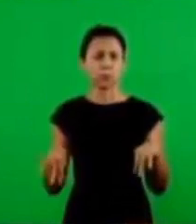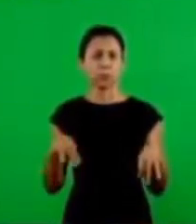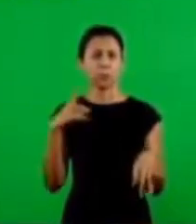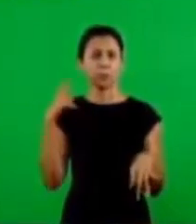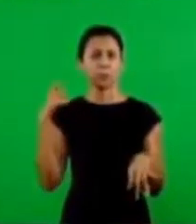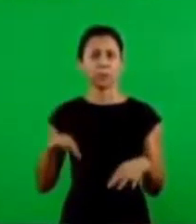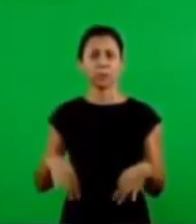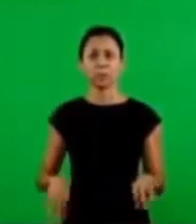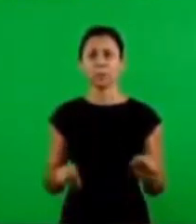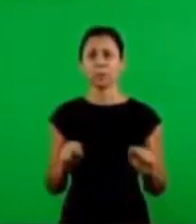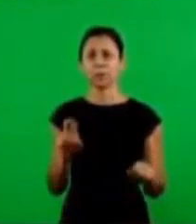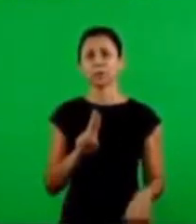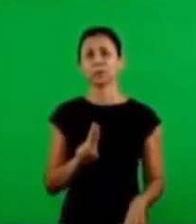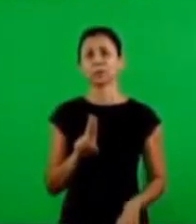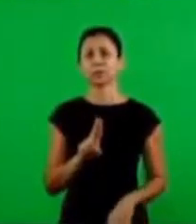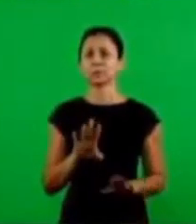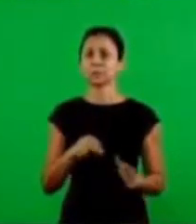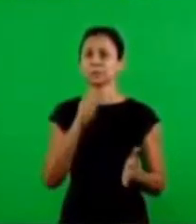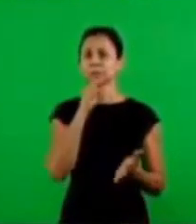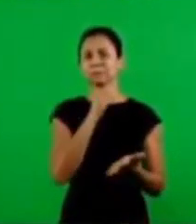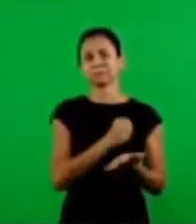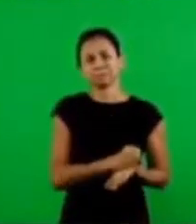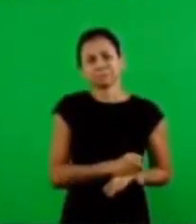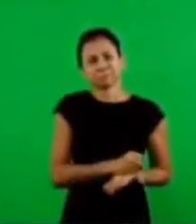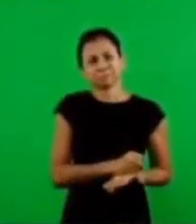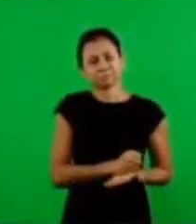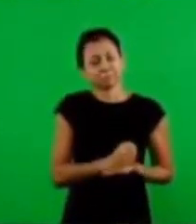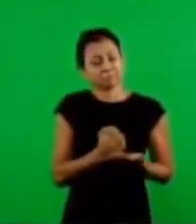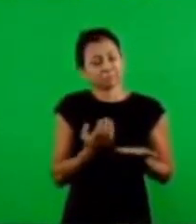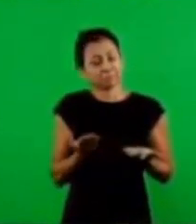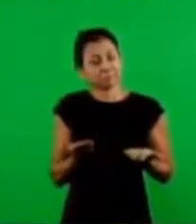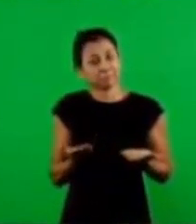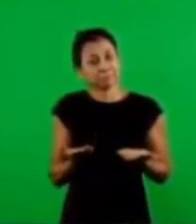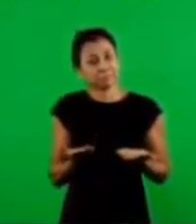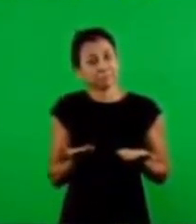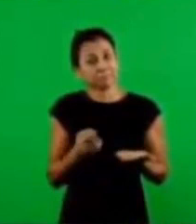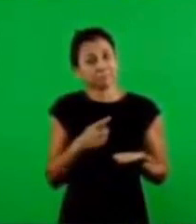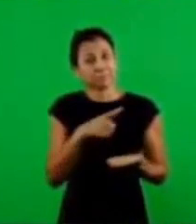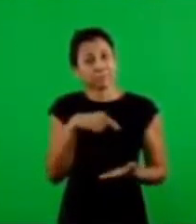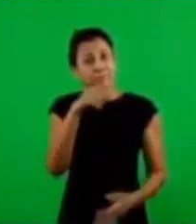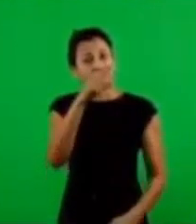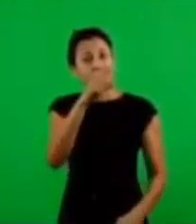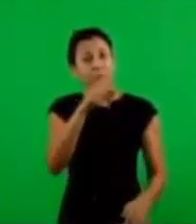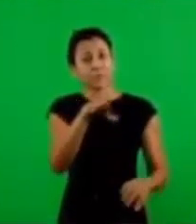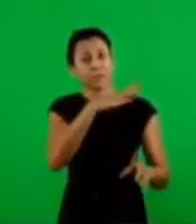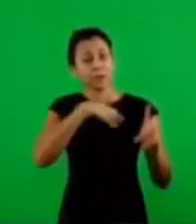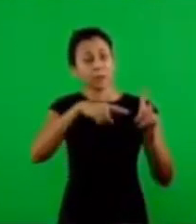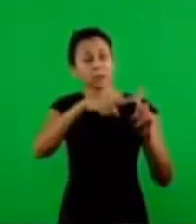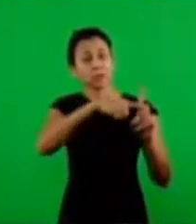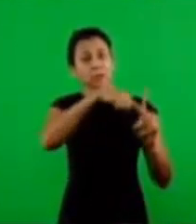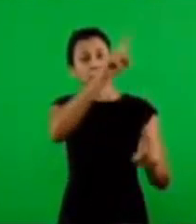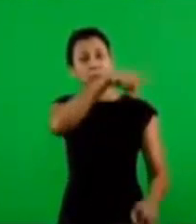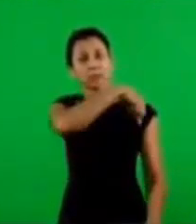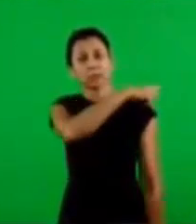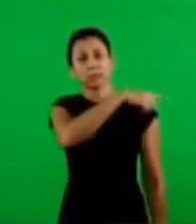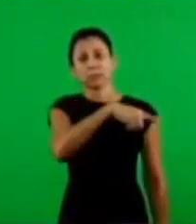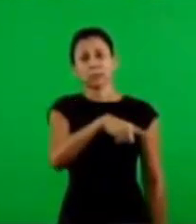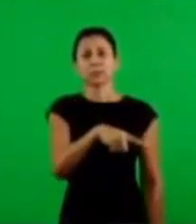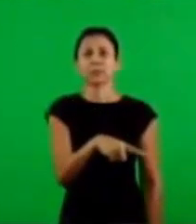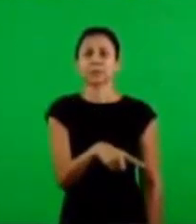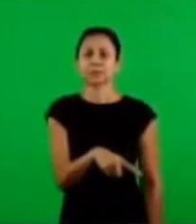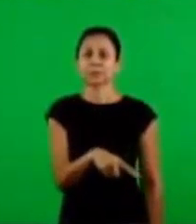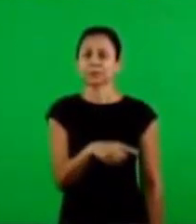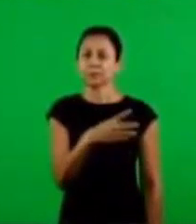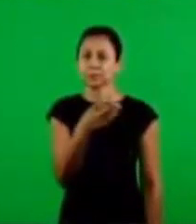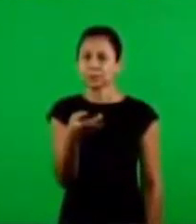all this stuff, there's nothing wrong with that. But this is Old Testament. And you are canceling the sacrifice of Jesus. And this is